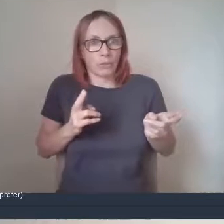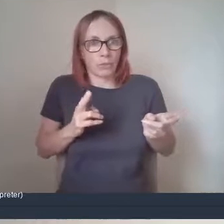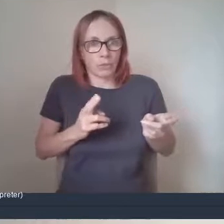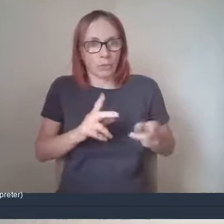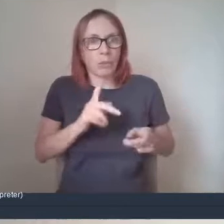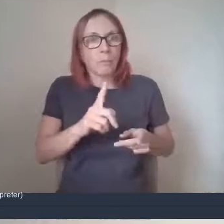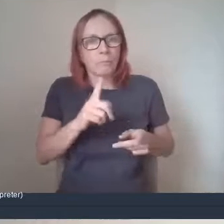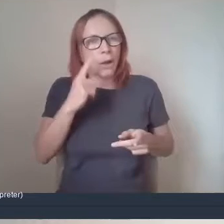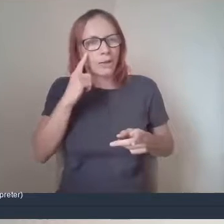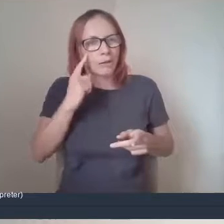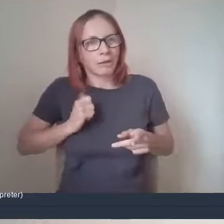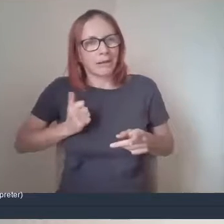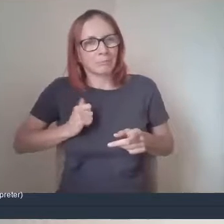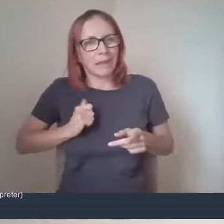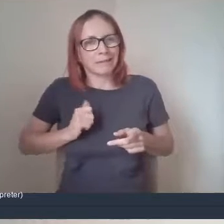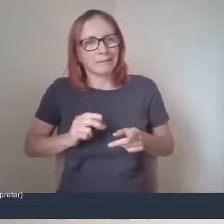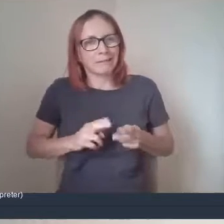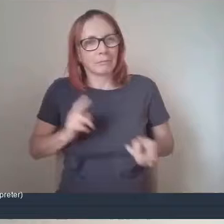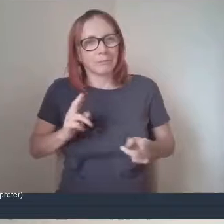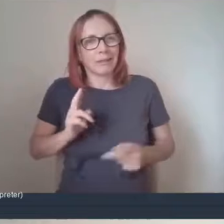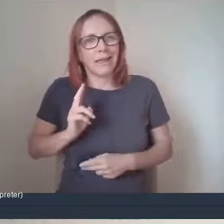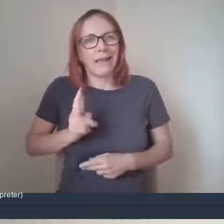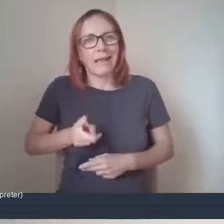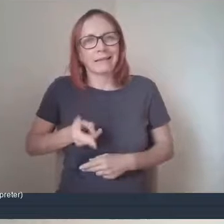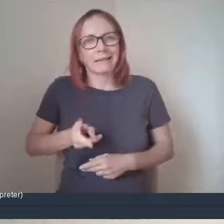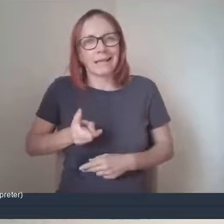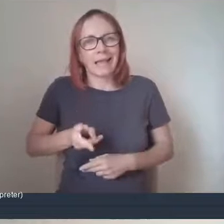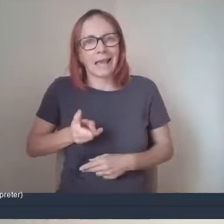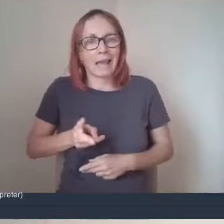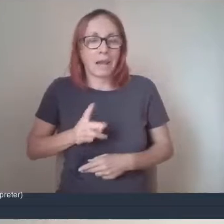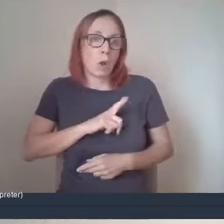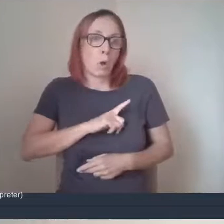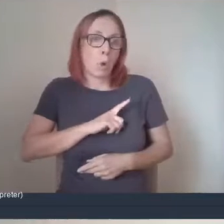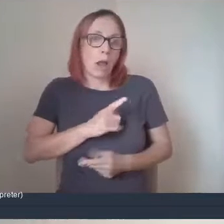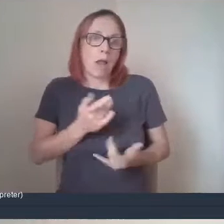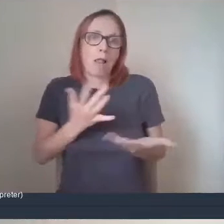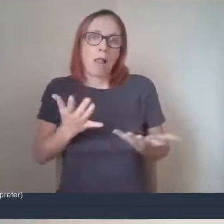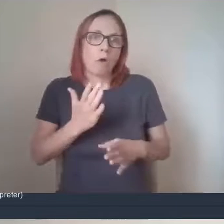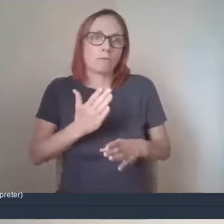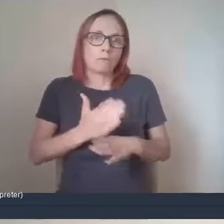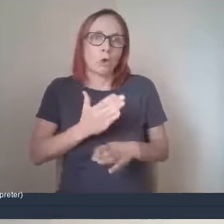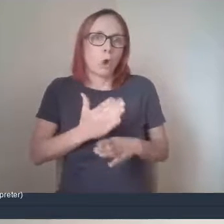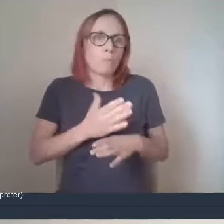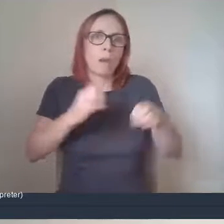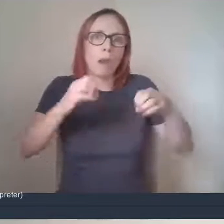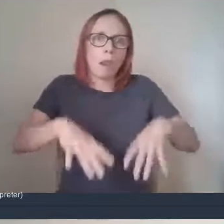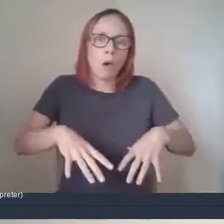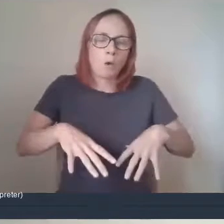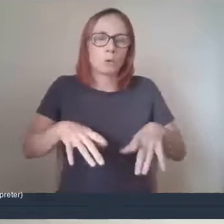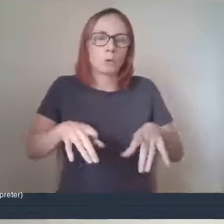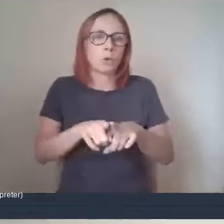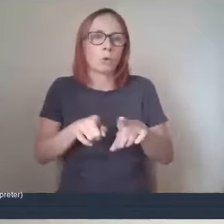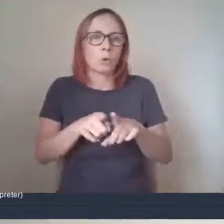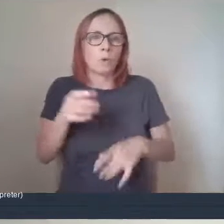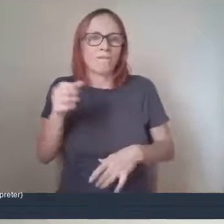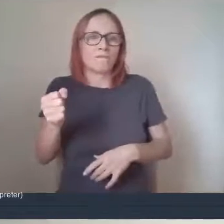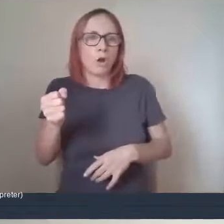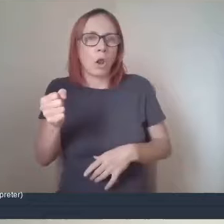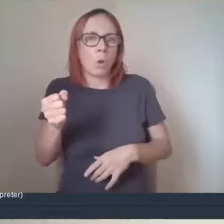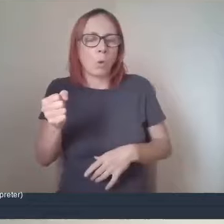to increase in the future and with the risk of redundancies and and the furlough scheme coming to an end real soon